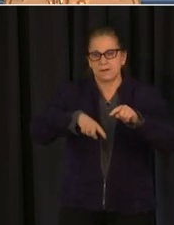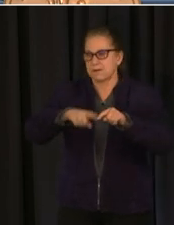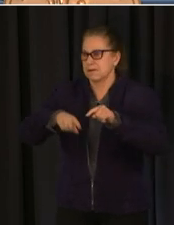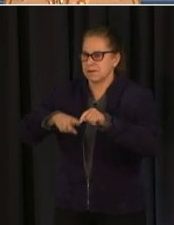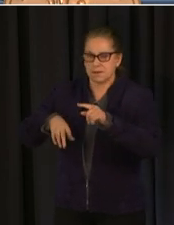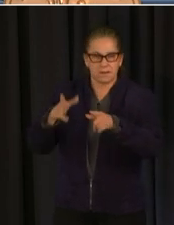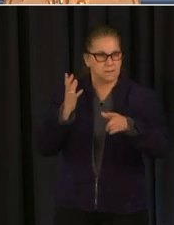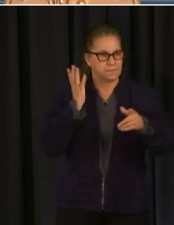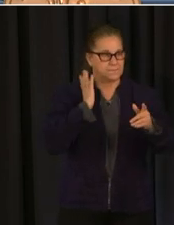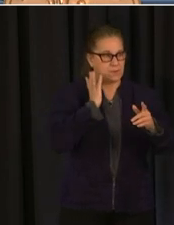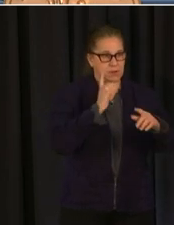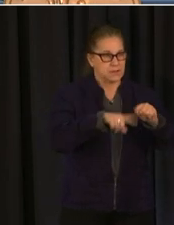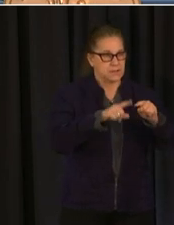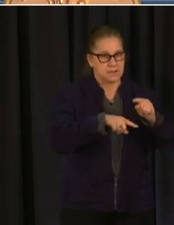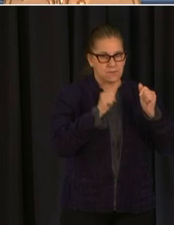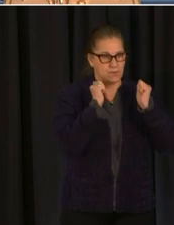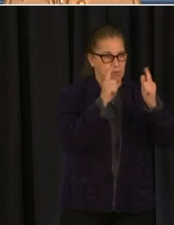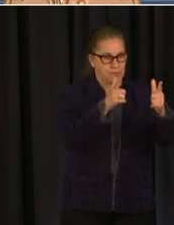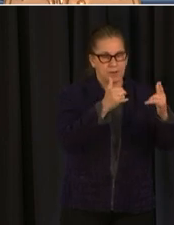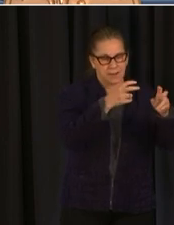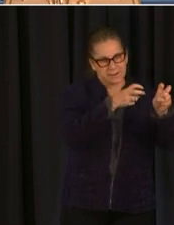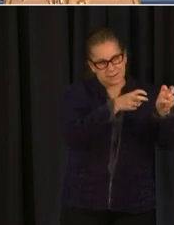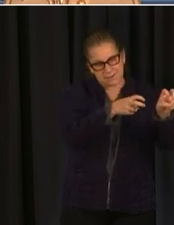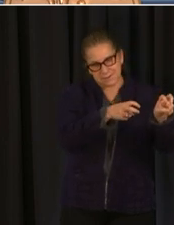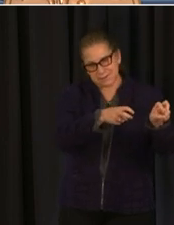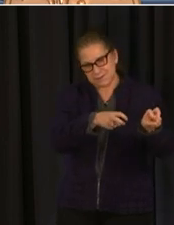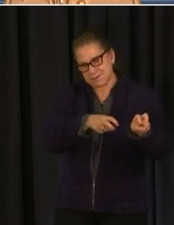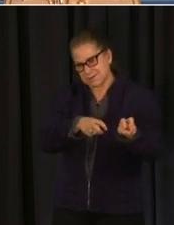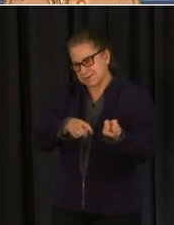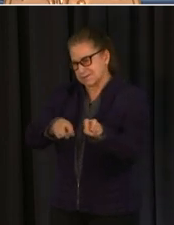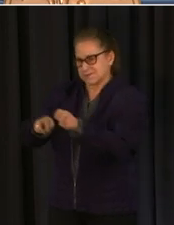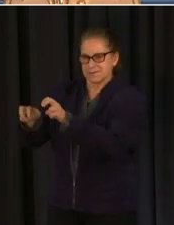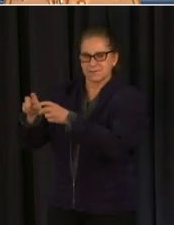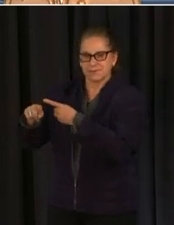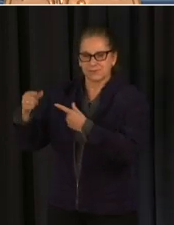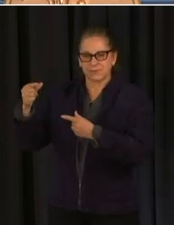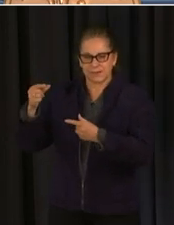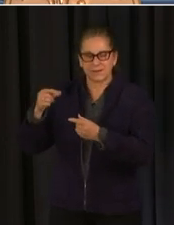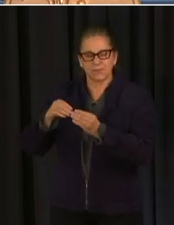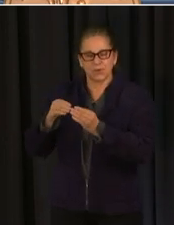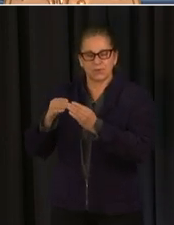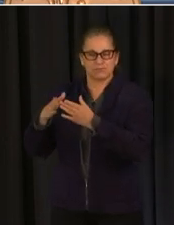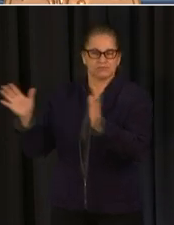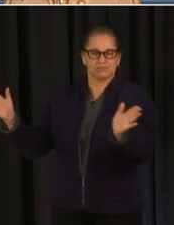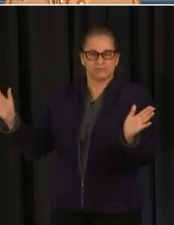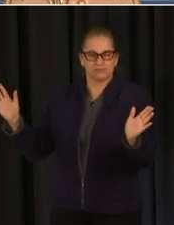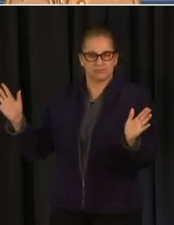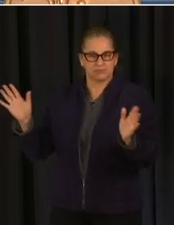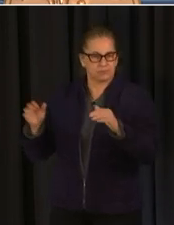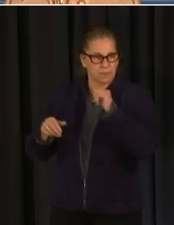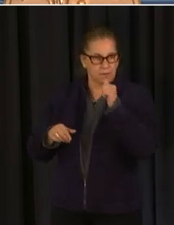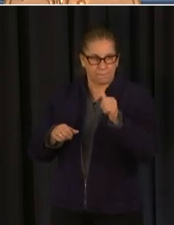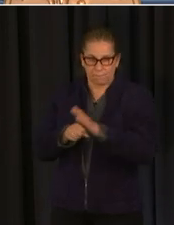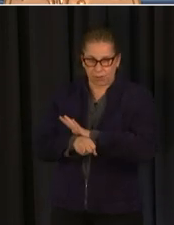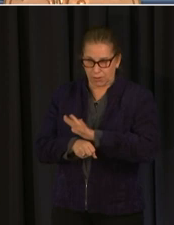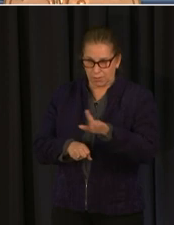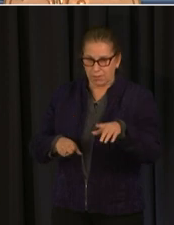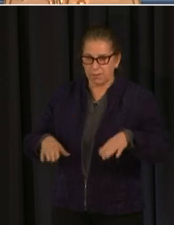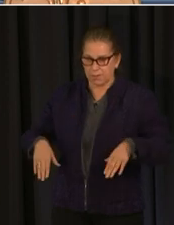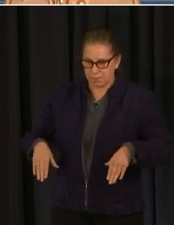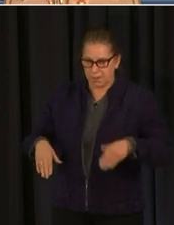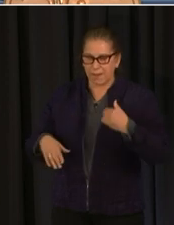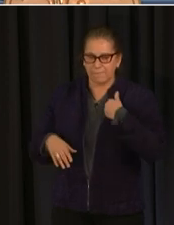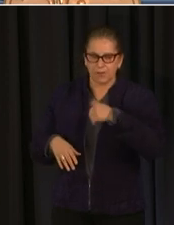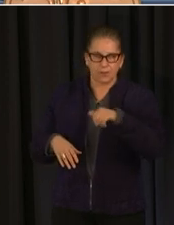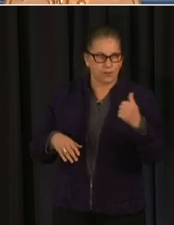with less risk uh all of those activities listed this is not an exhaustive list obviously but the